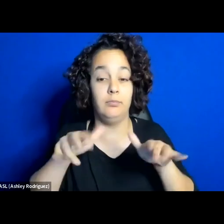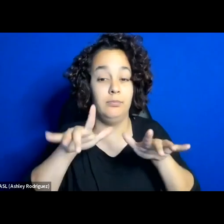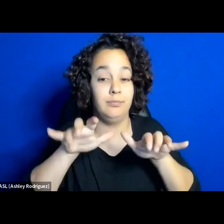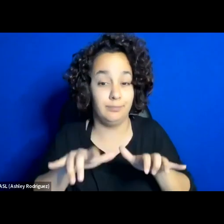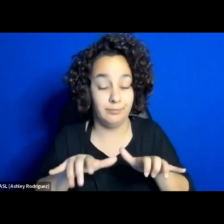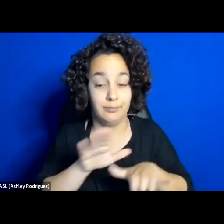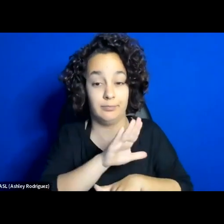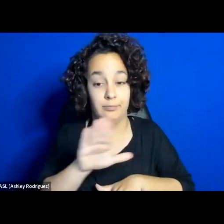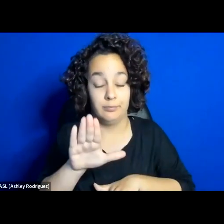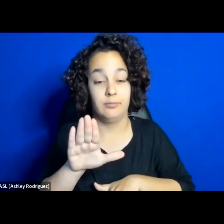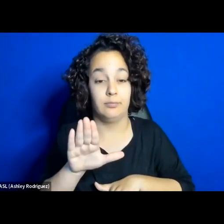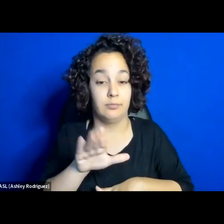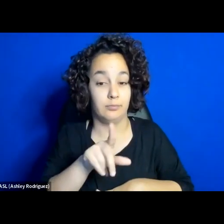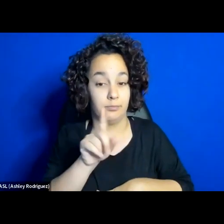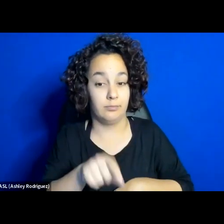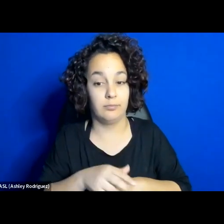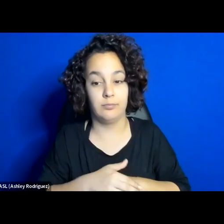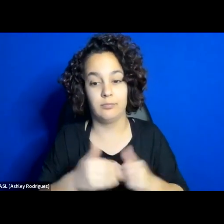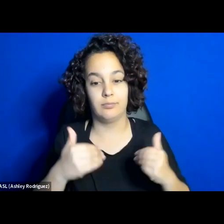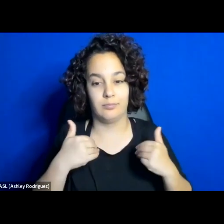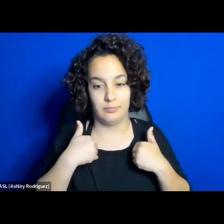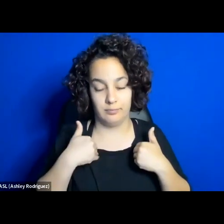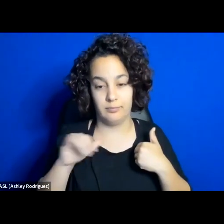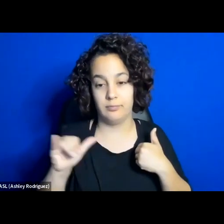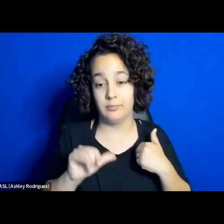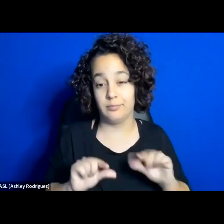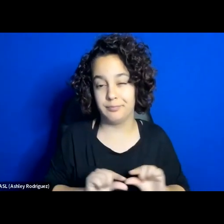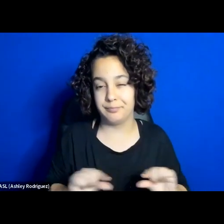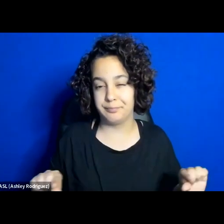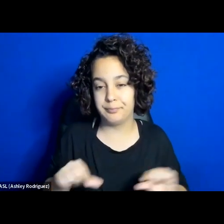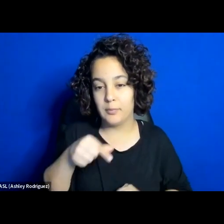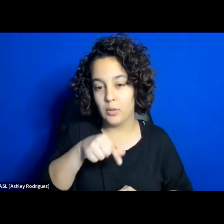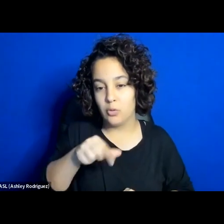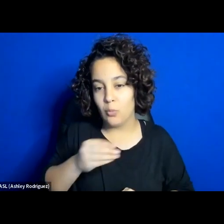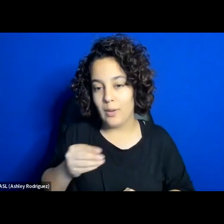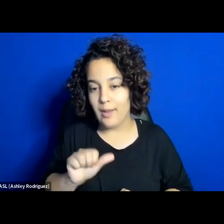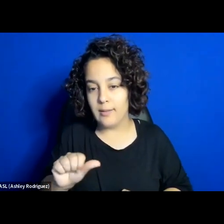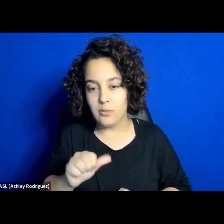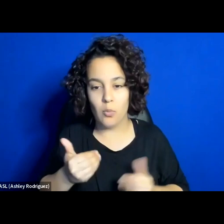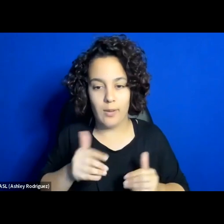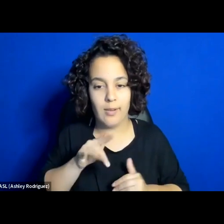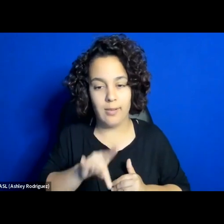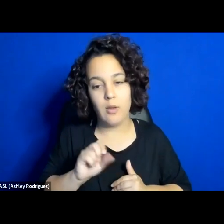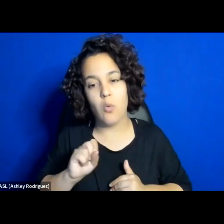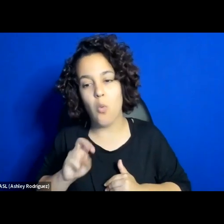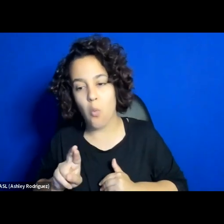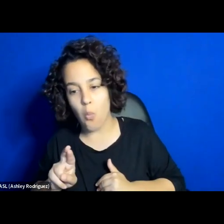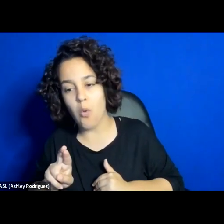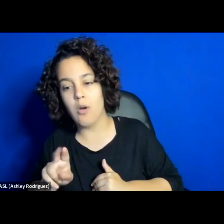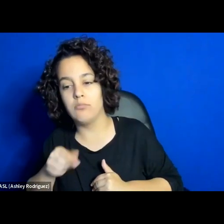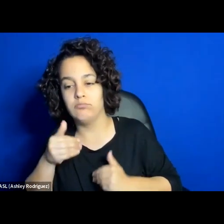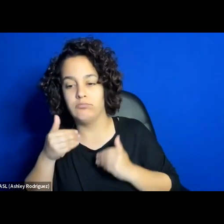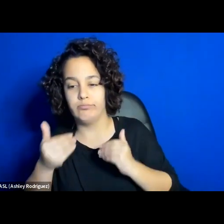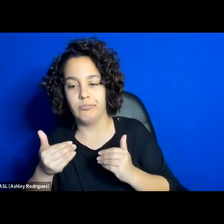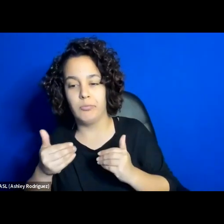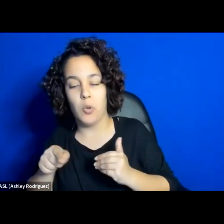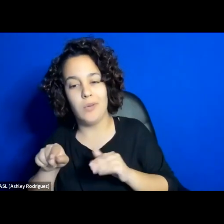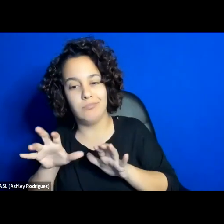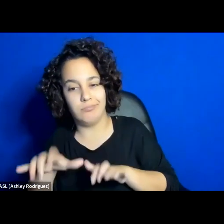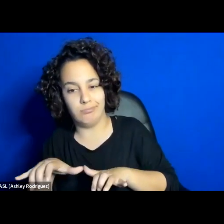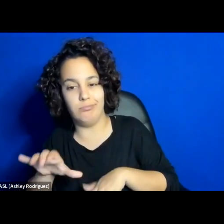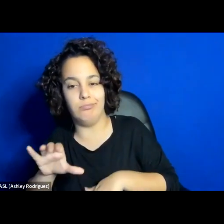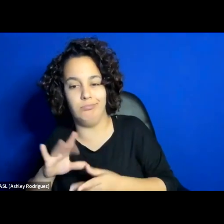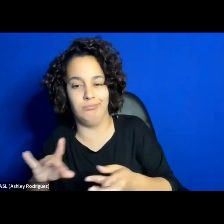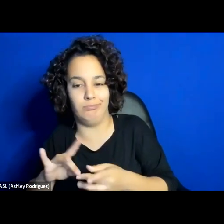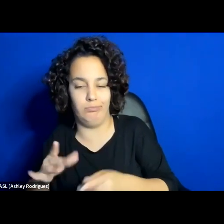box. Dr. also have Q amp a box, so whatever that works for you my colleague John and I will be monitoring